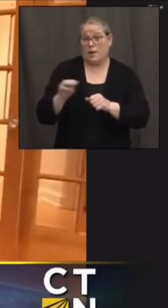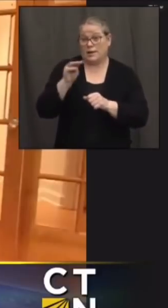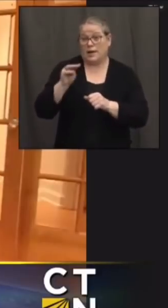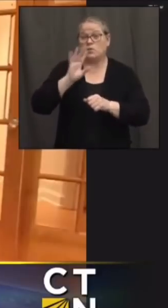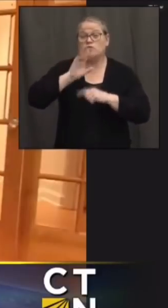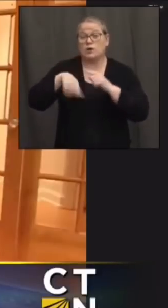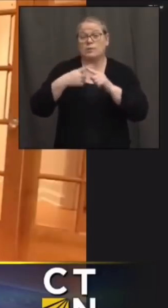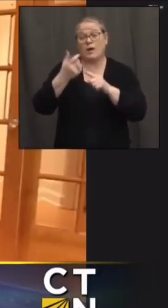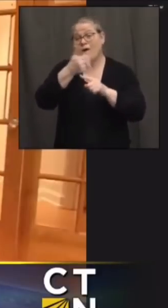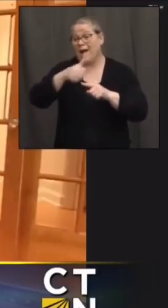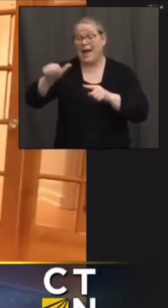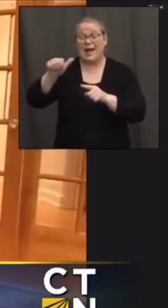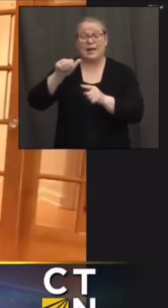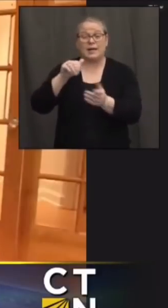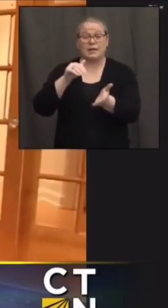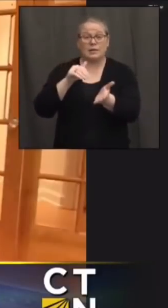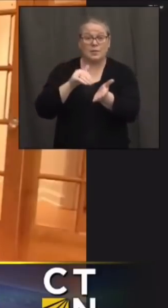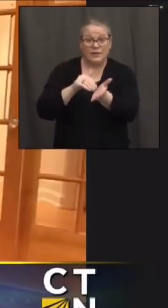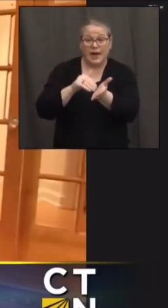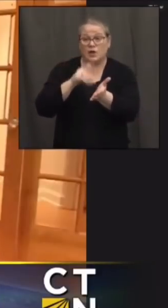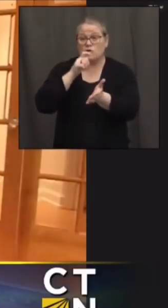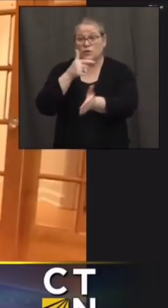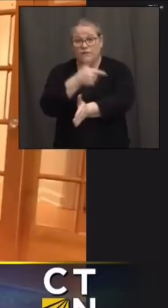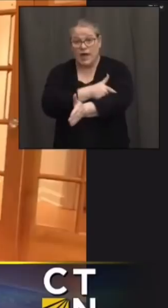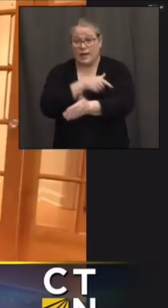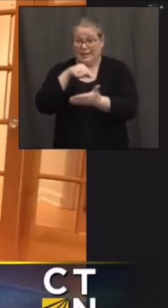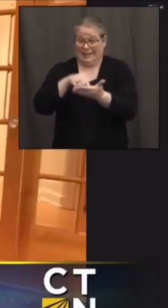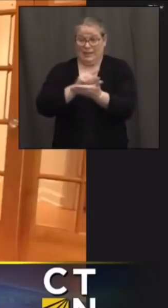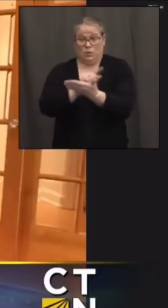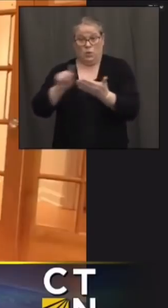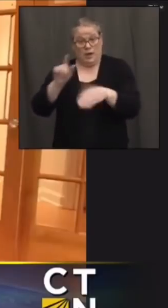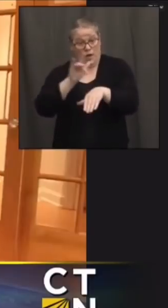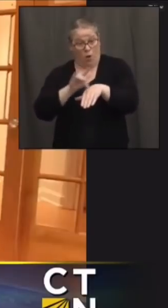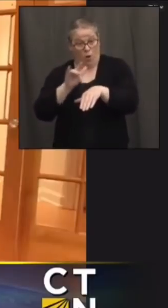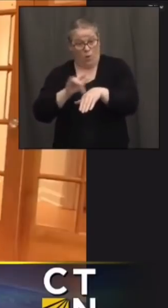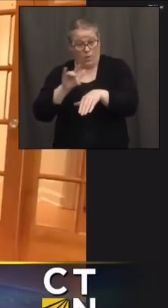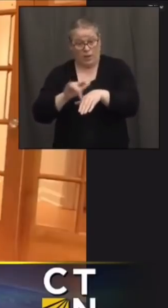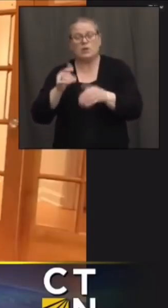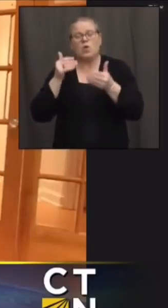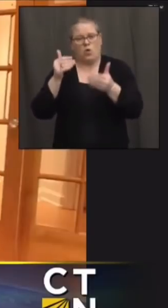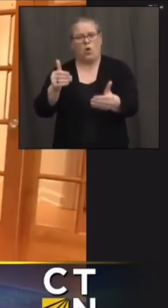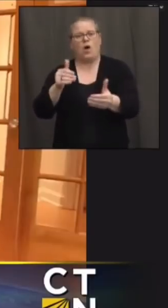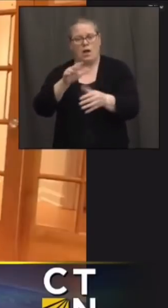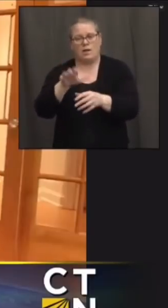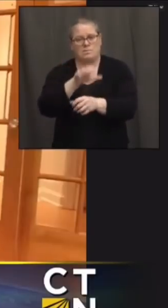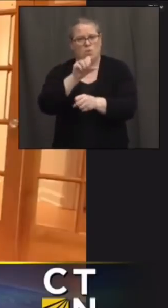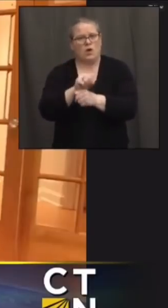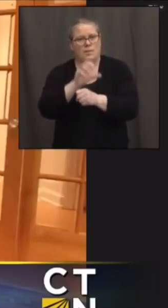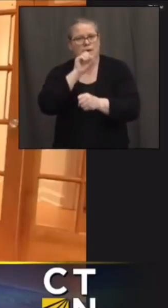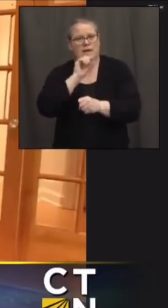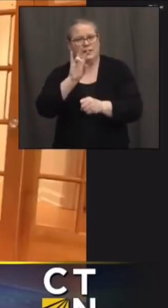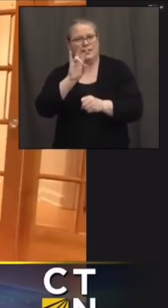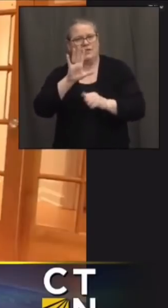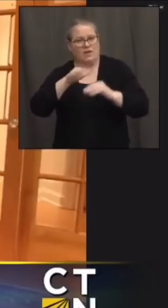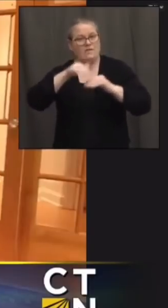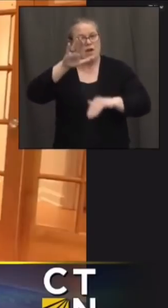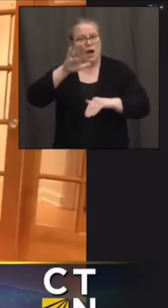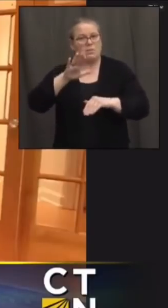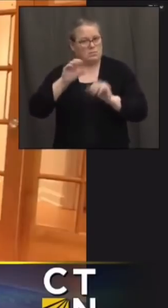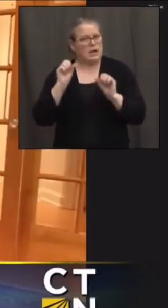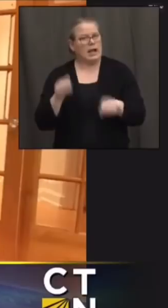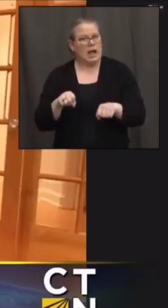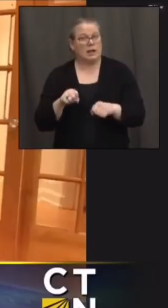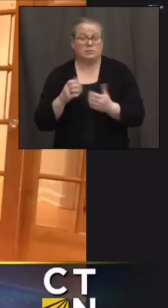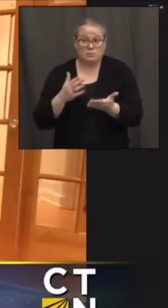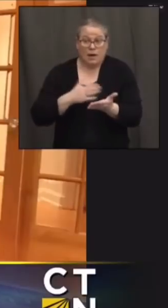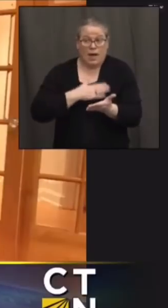vaccinations if they had open slots available this week that they could go ahead and start filling them with people who are 75 and older and so we were happy to